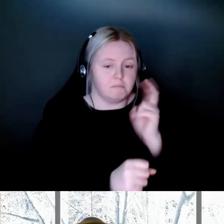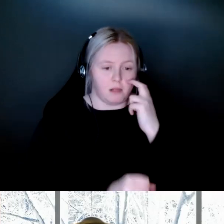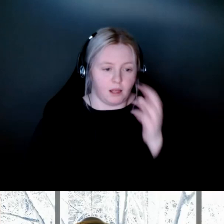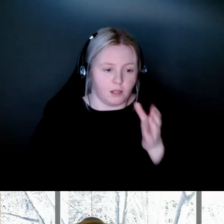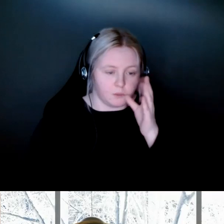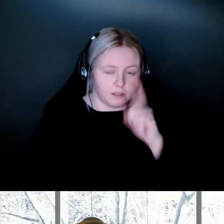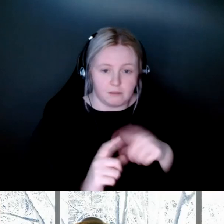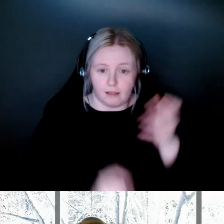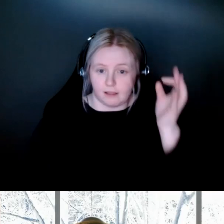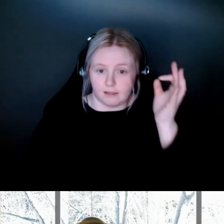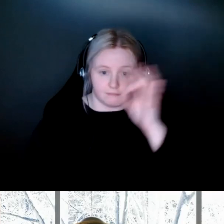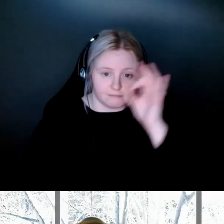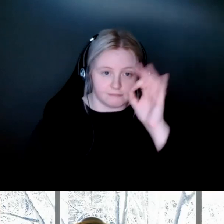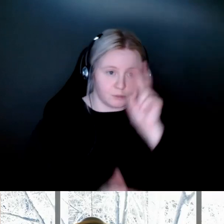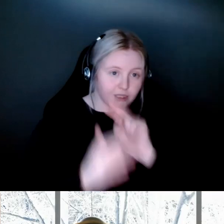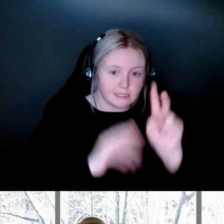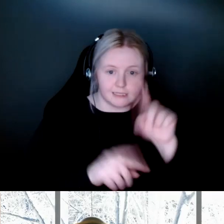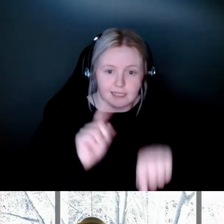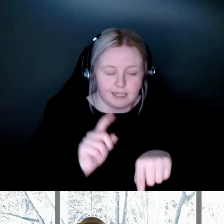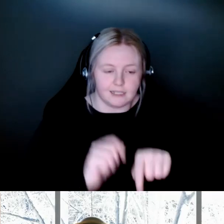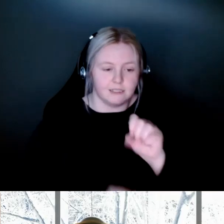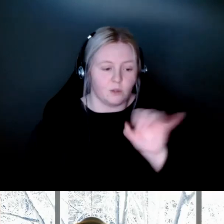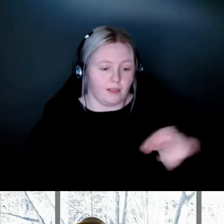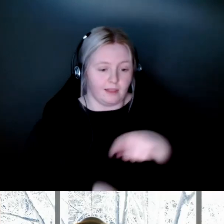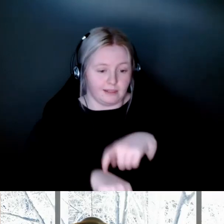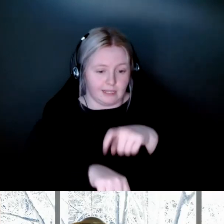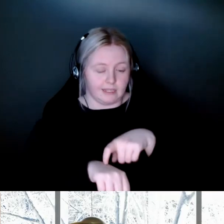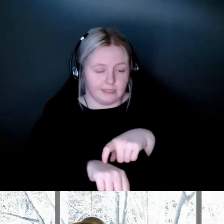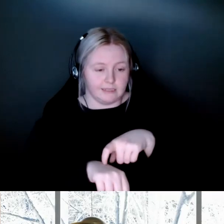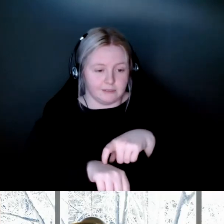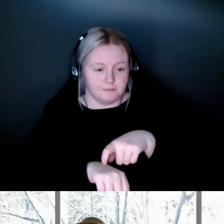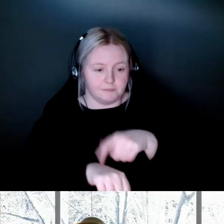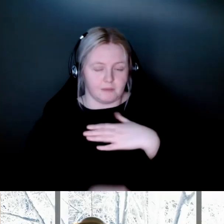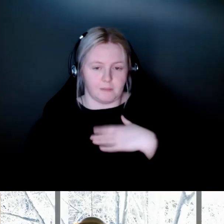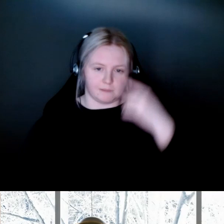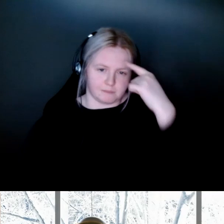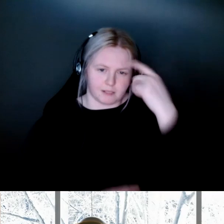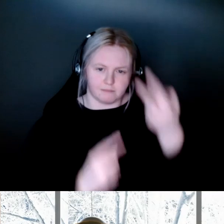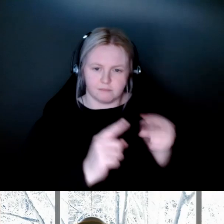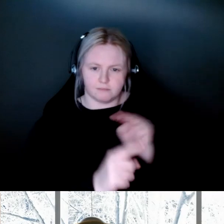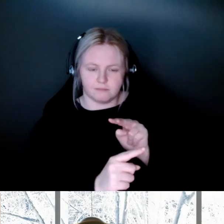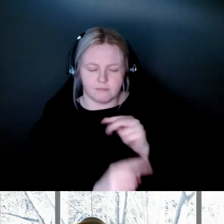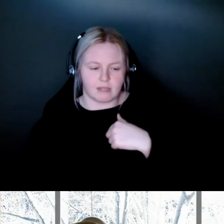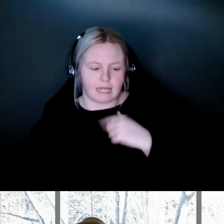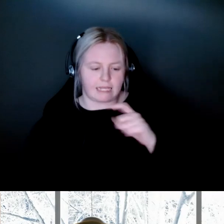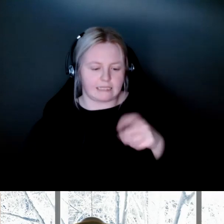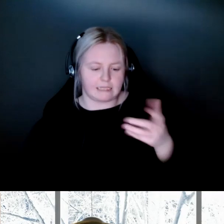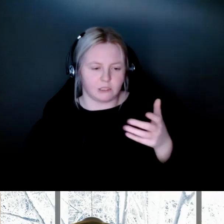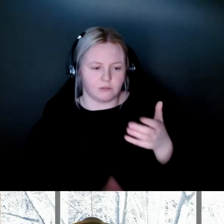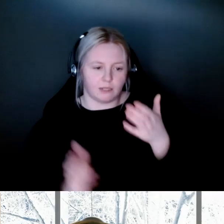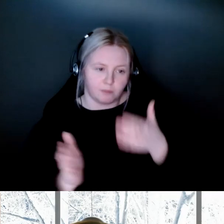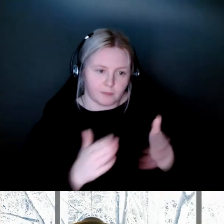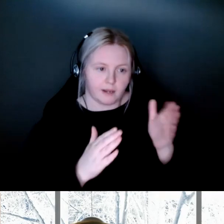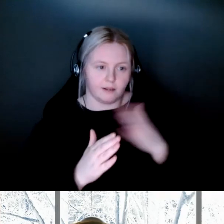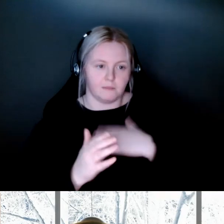will always be a lot of unknowns with this eye condition. And so at that time, I was really had the mentality that I had to prepare and organize